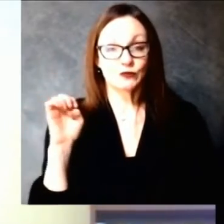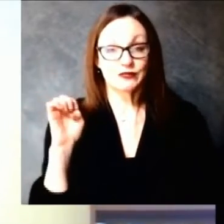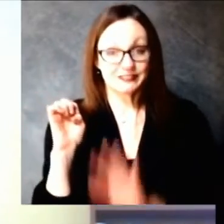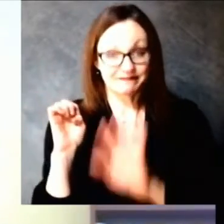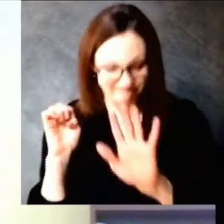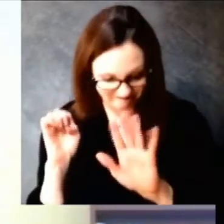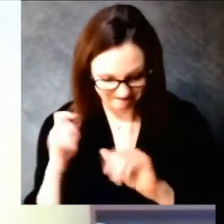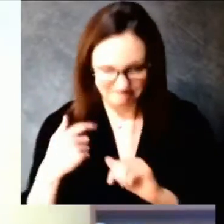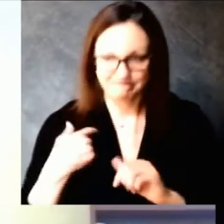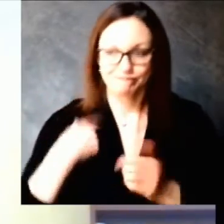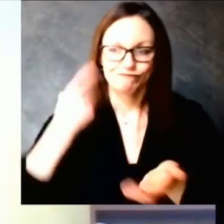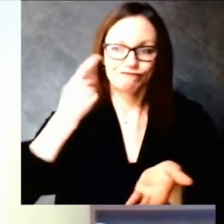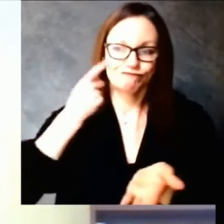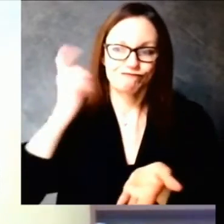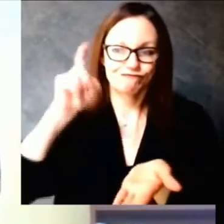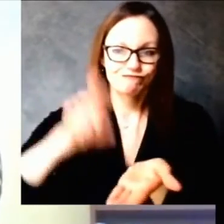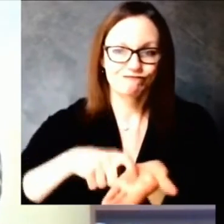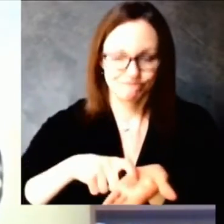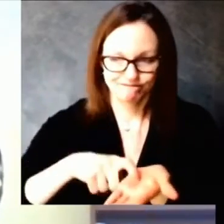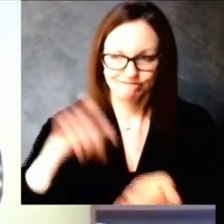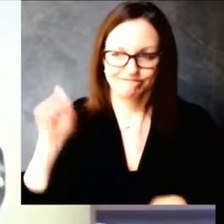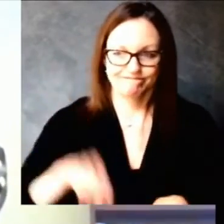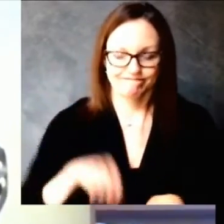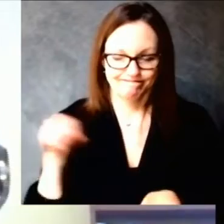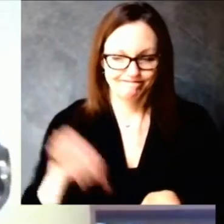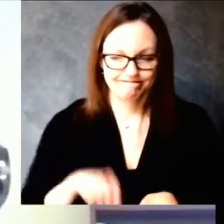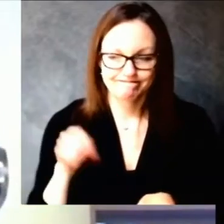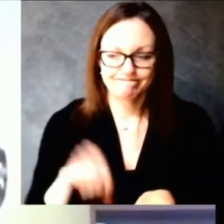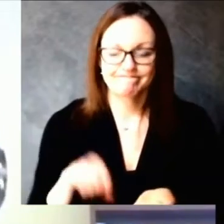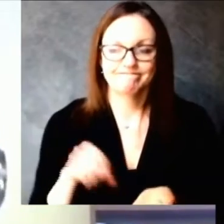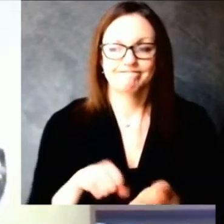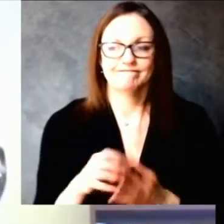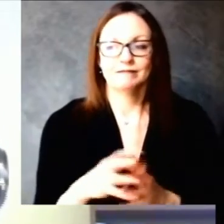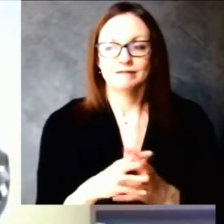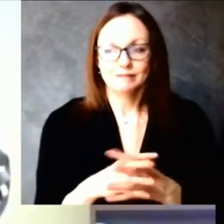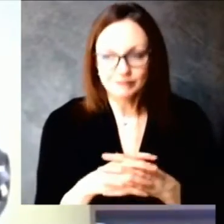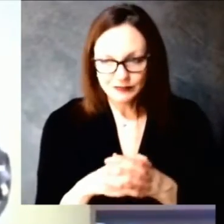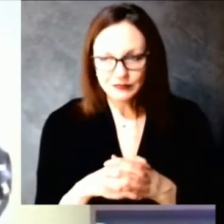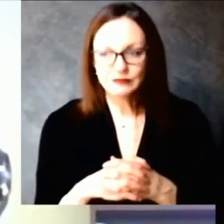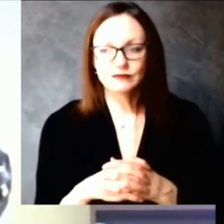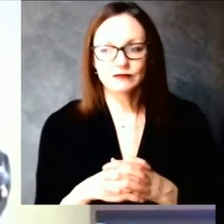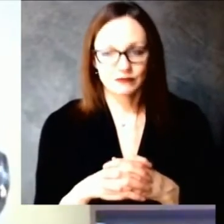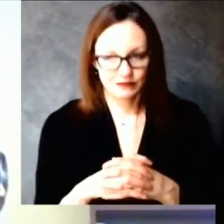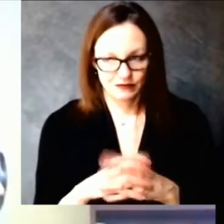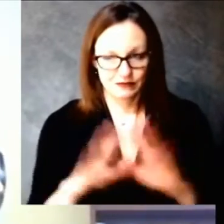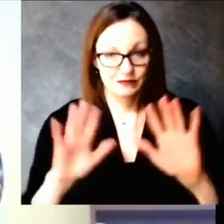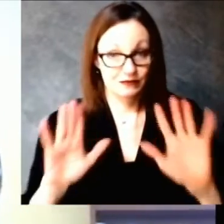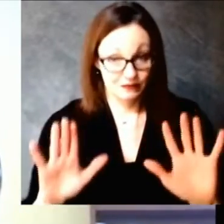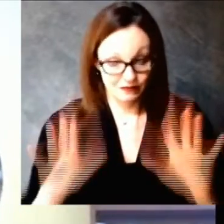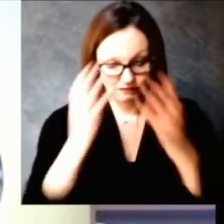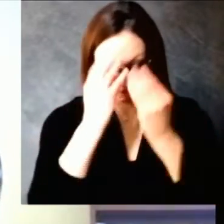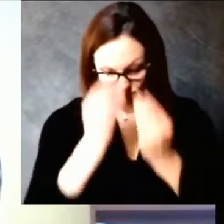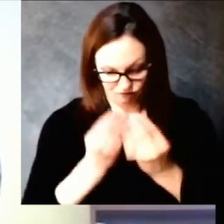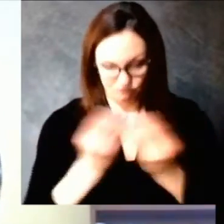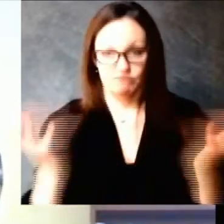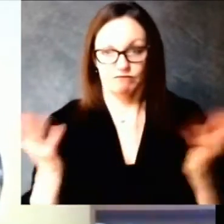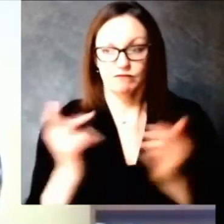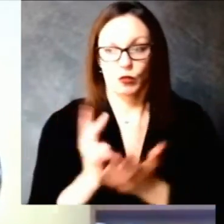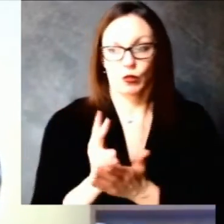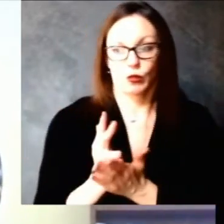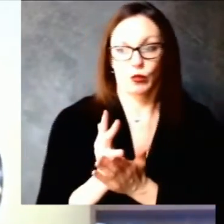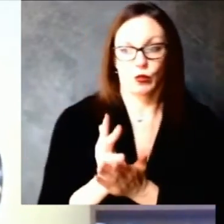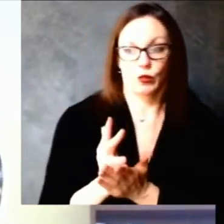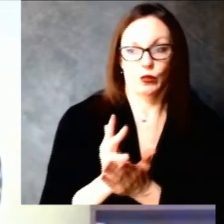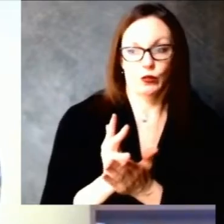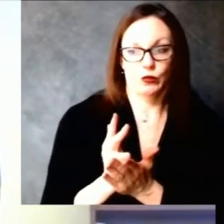we put in place three weeks ago um around looking at population factors as we look at